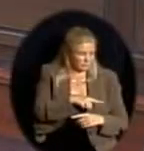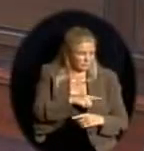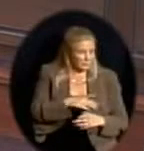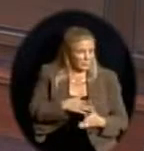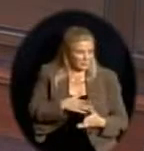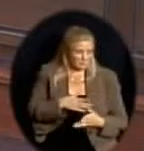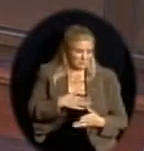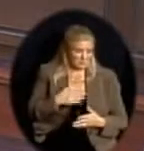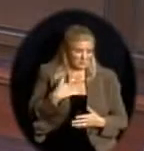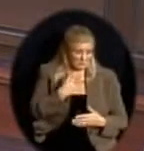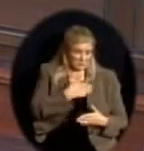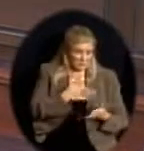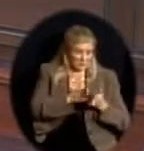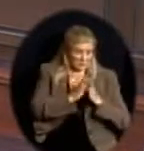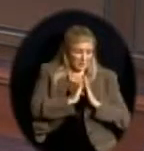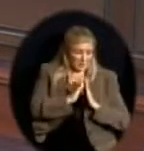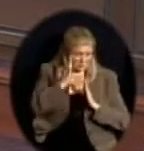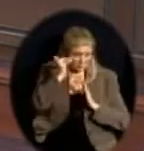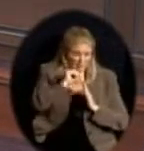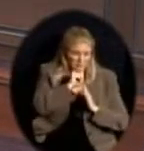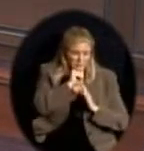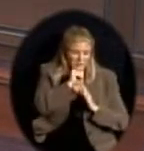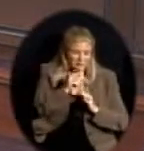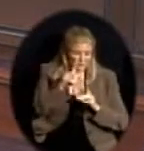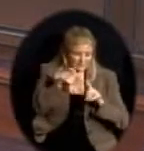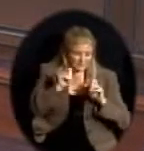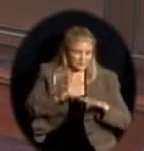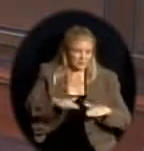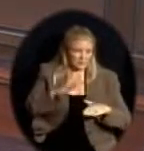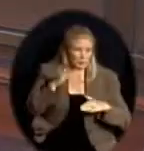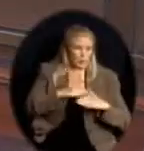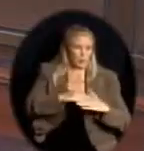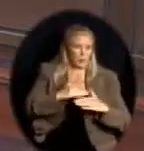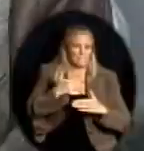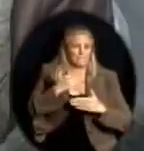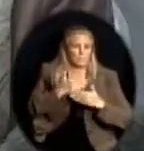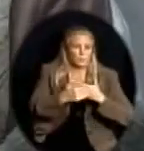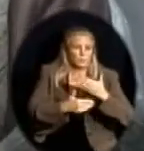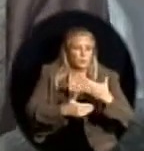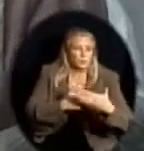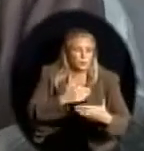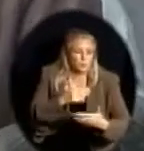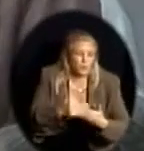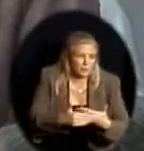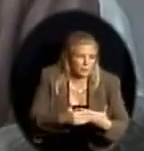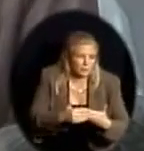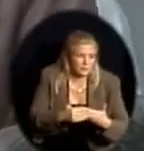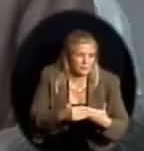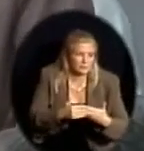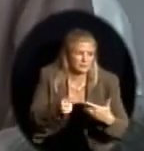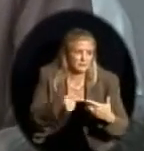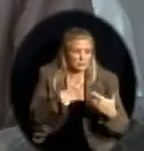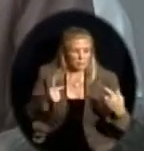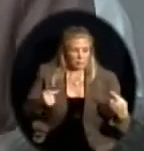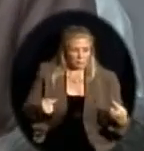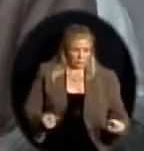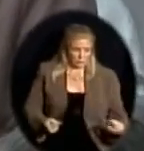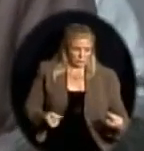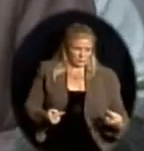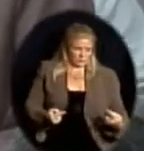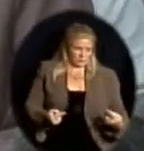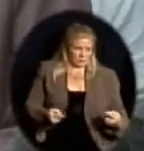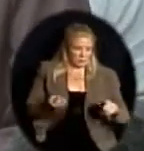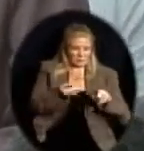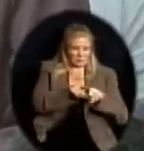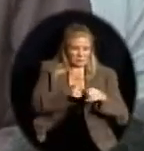rather than on a set performance level? We've asked that. We've asked for student group sizes to be a percentage